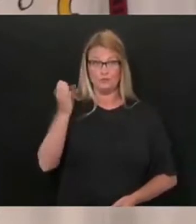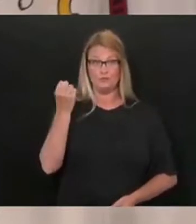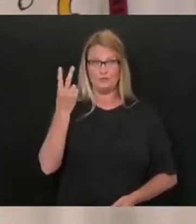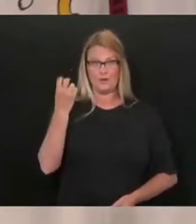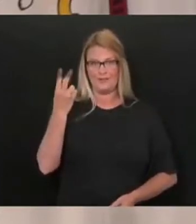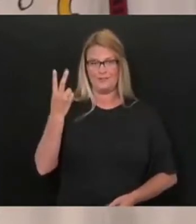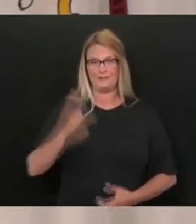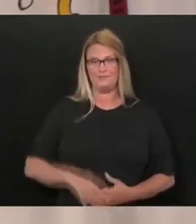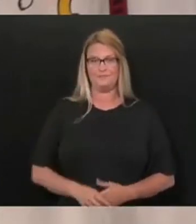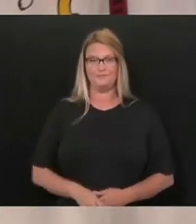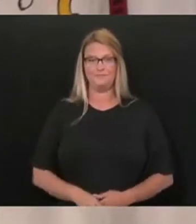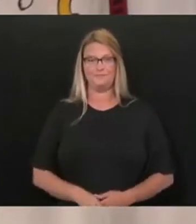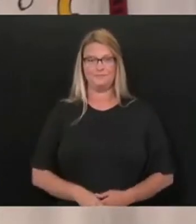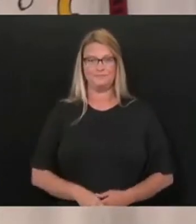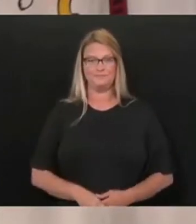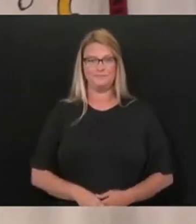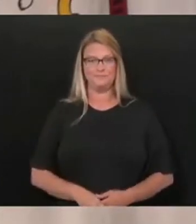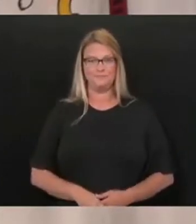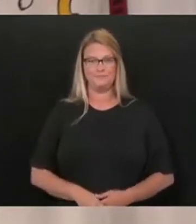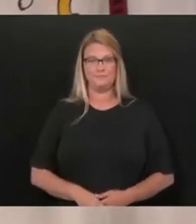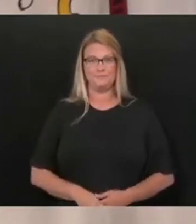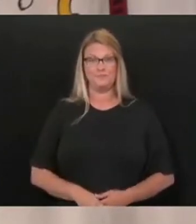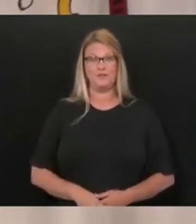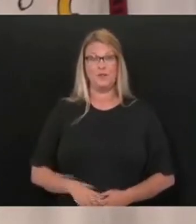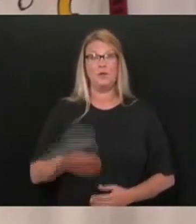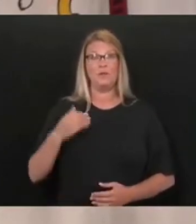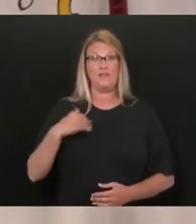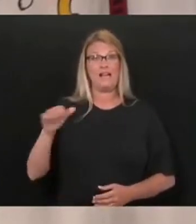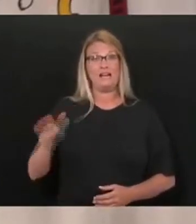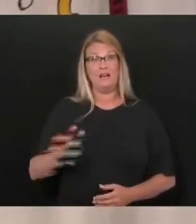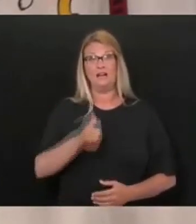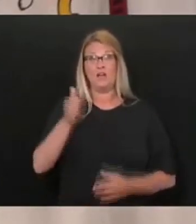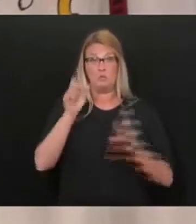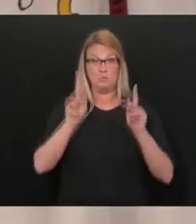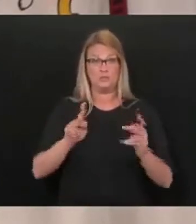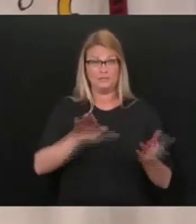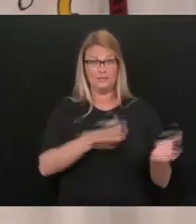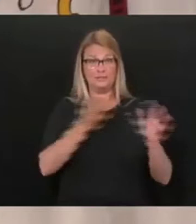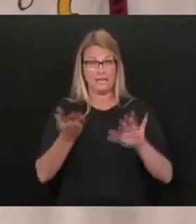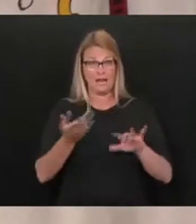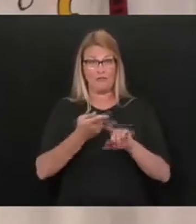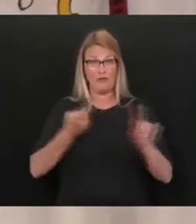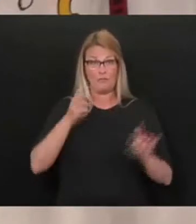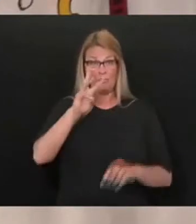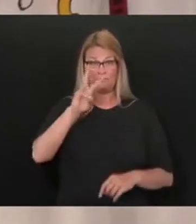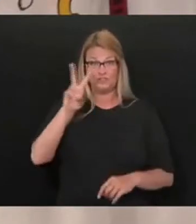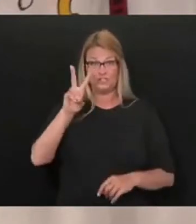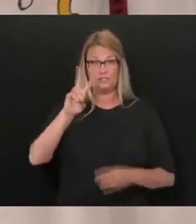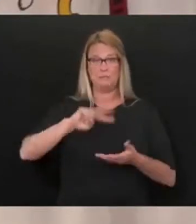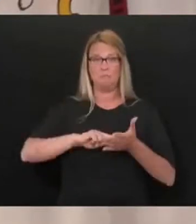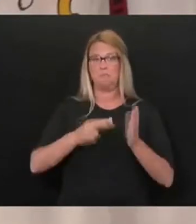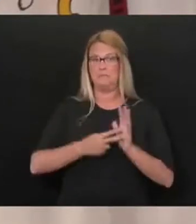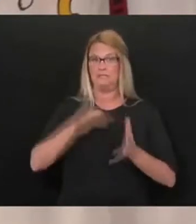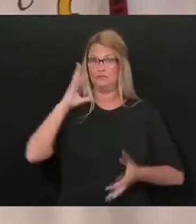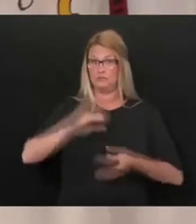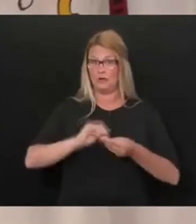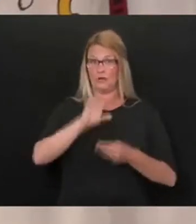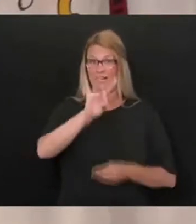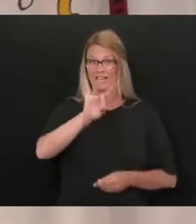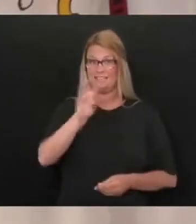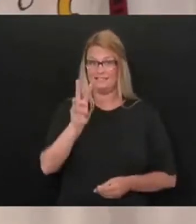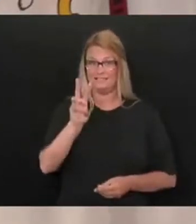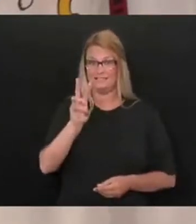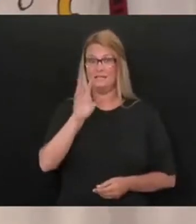I guess before I go any further, we've lost another great West Virginian, our 86th death, a 50-year-old